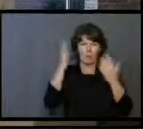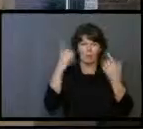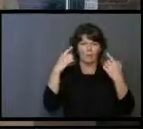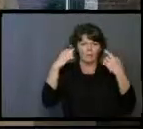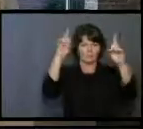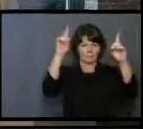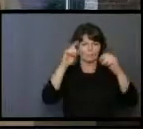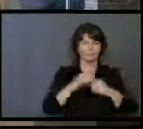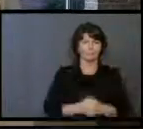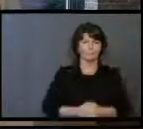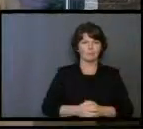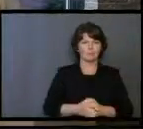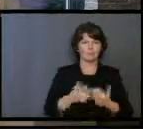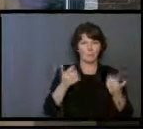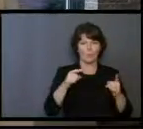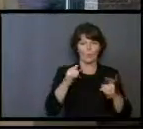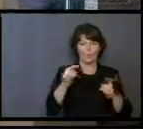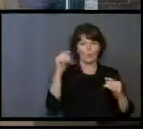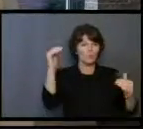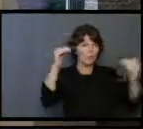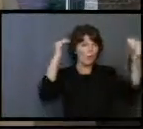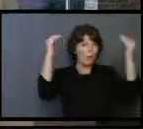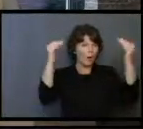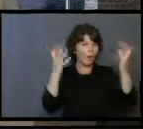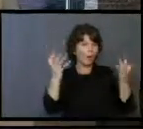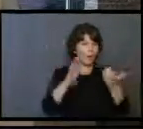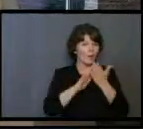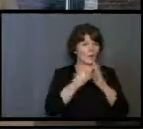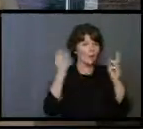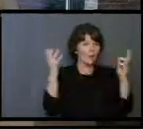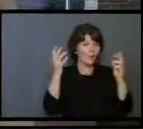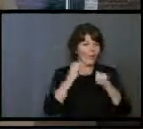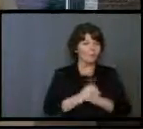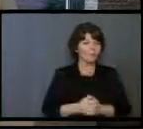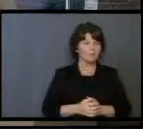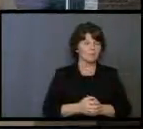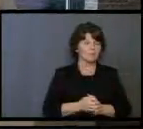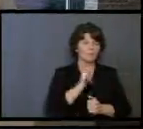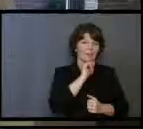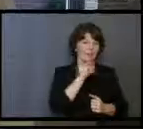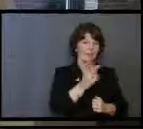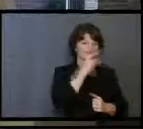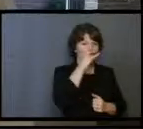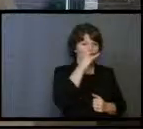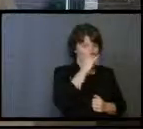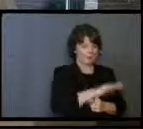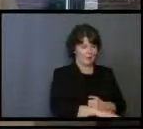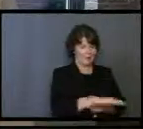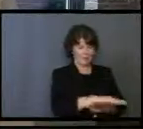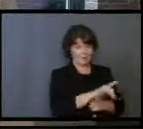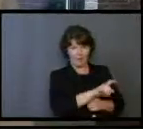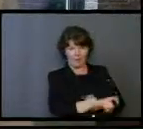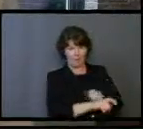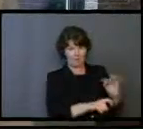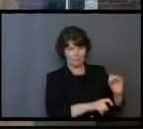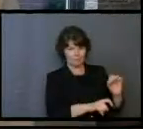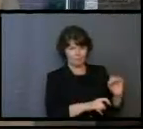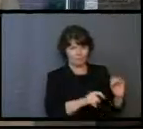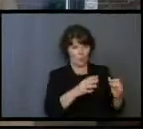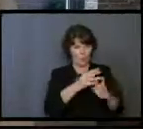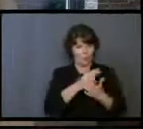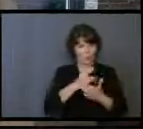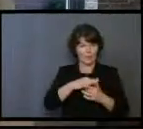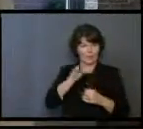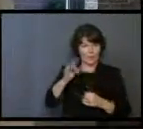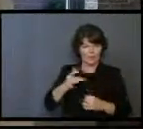What do you want to be when you grow up? It's not just a question for the young people. As the Spirit causes